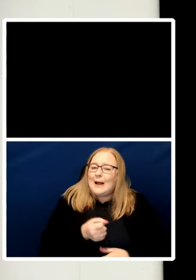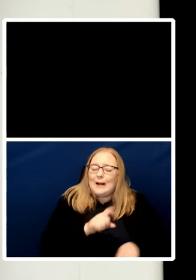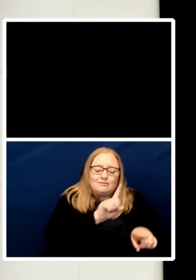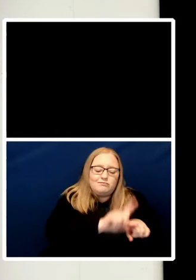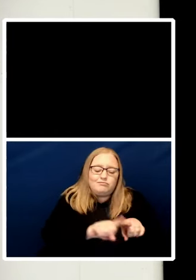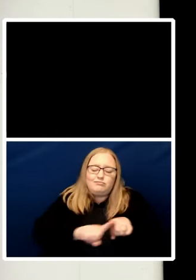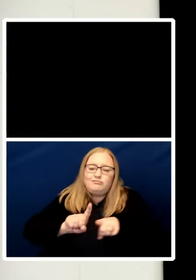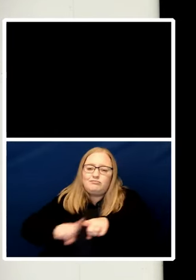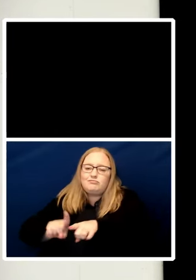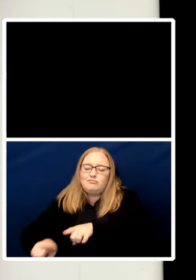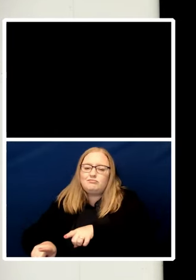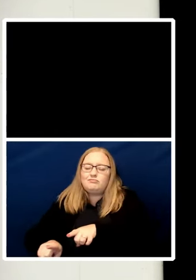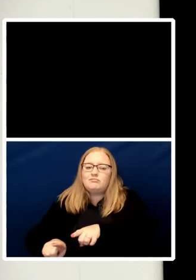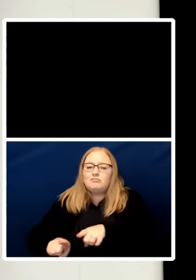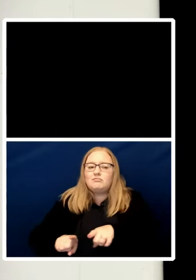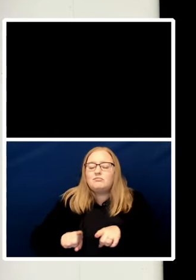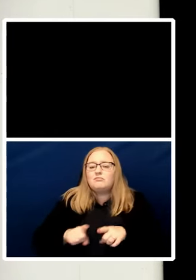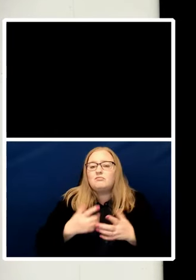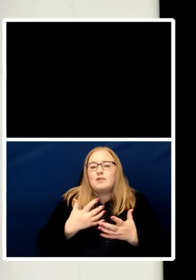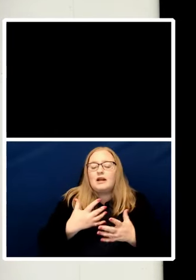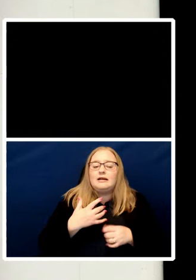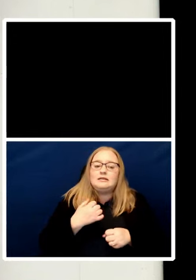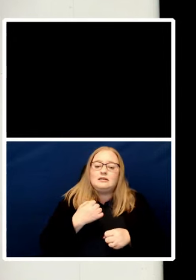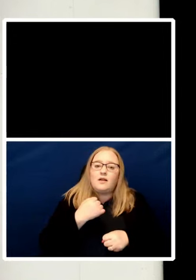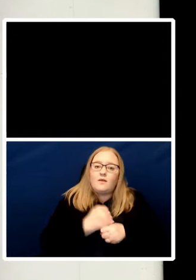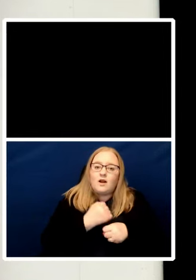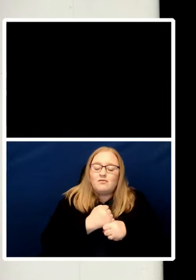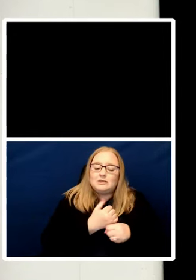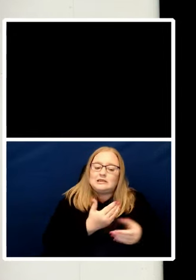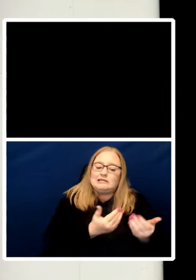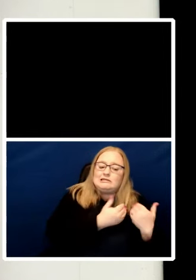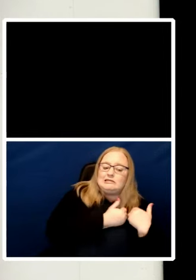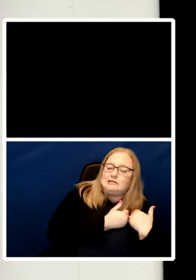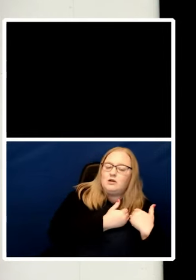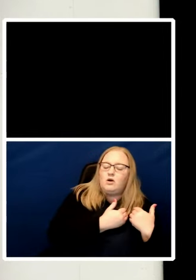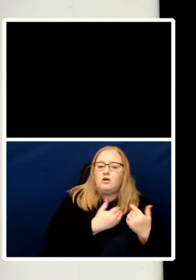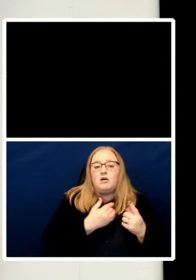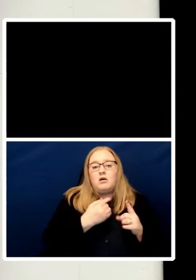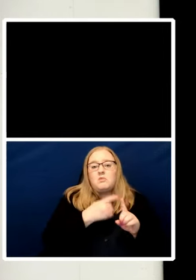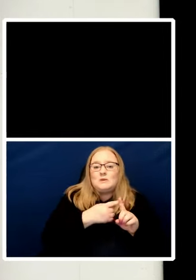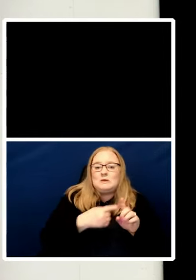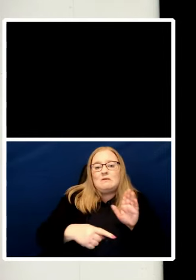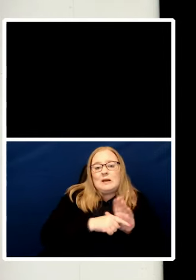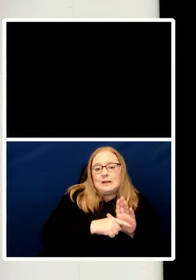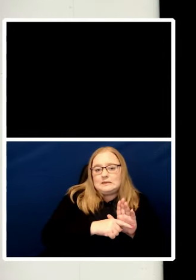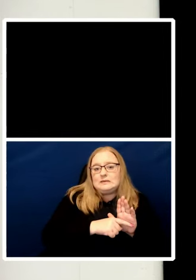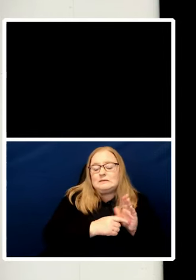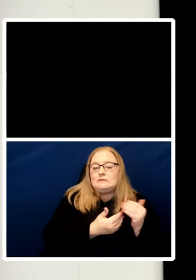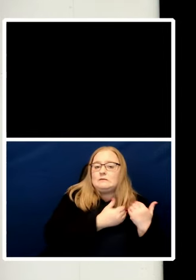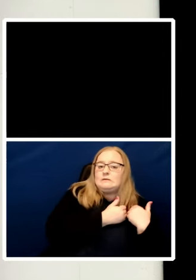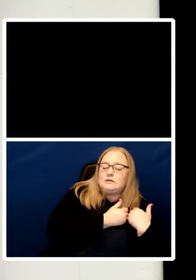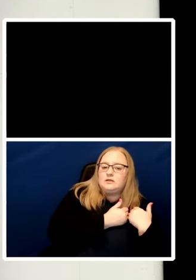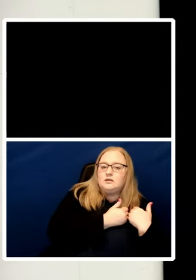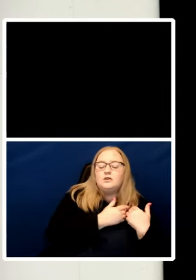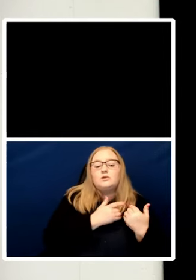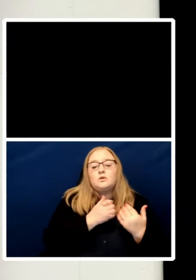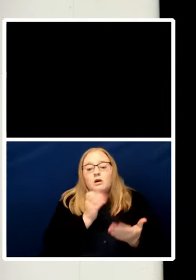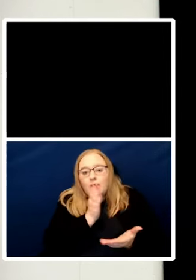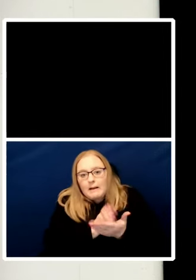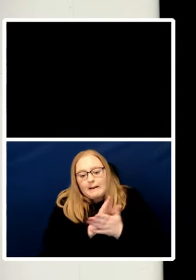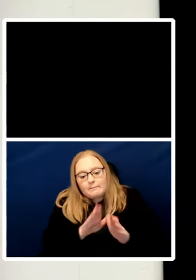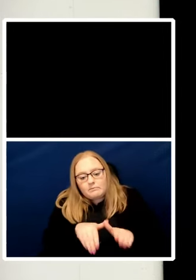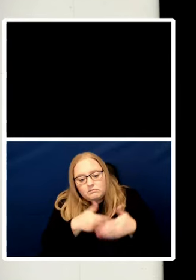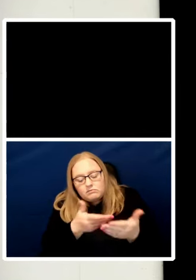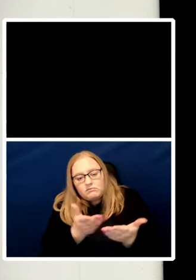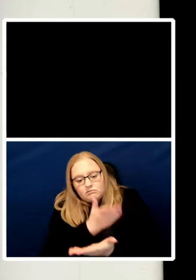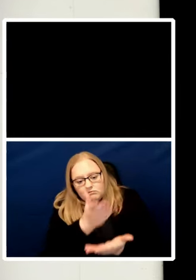obligations on the state to actively deliver or not interfere. Civil